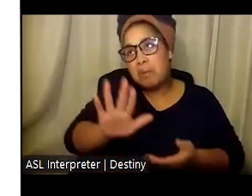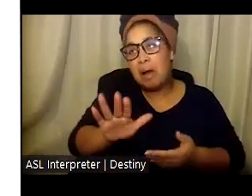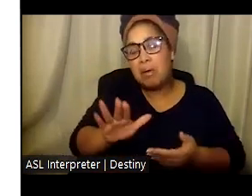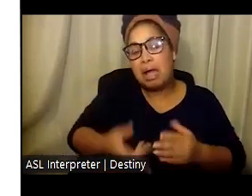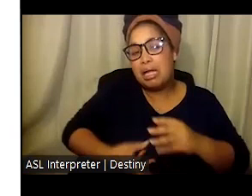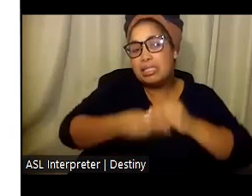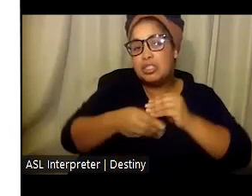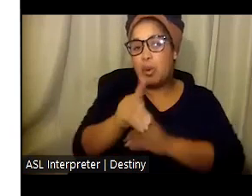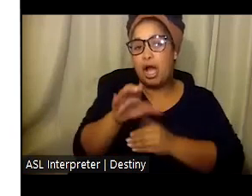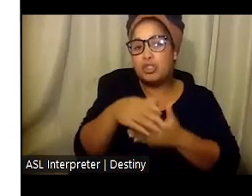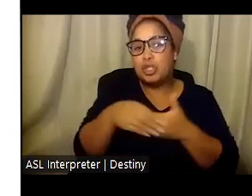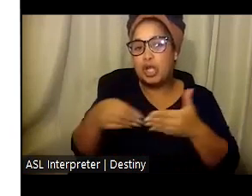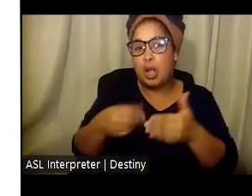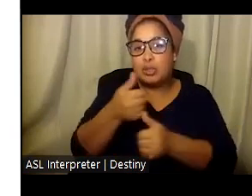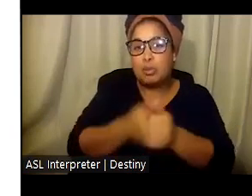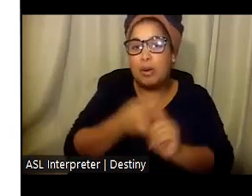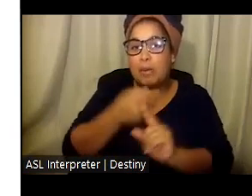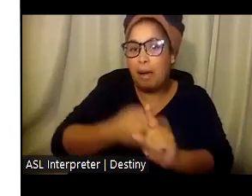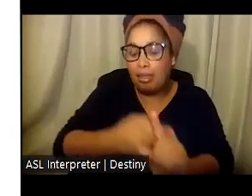when the DSP becomes certified.